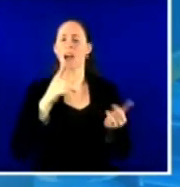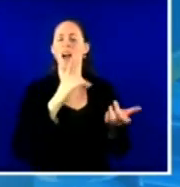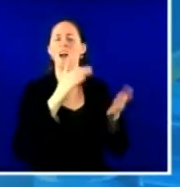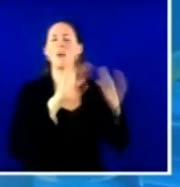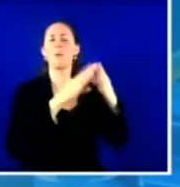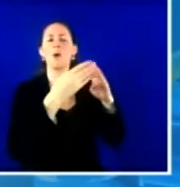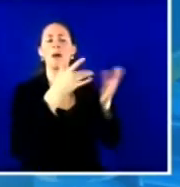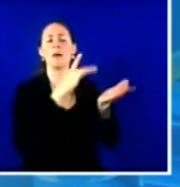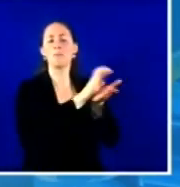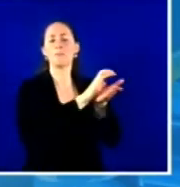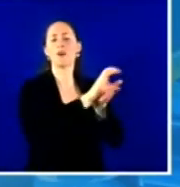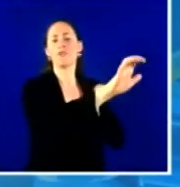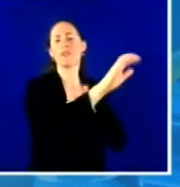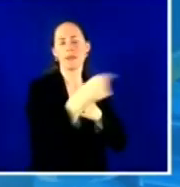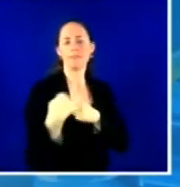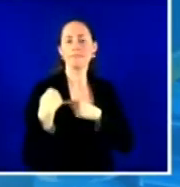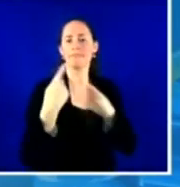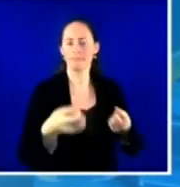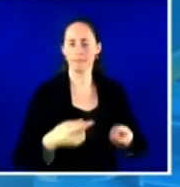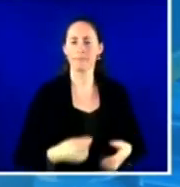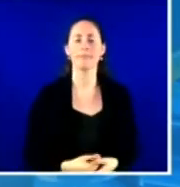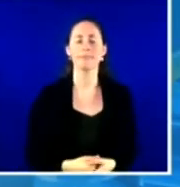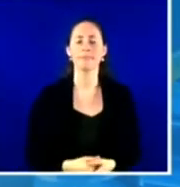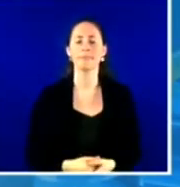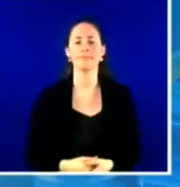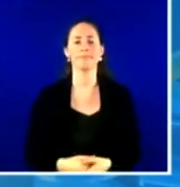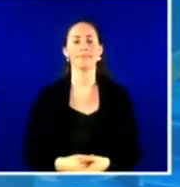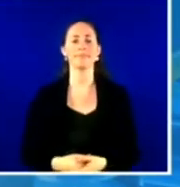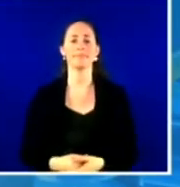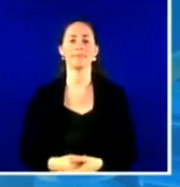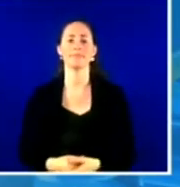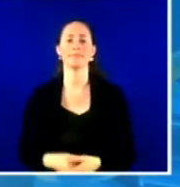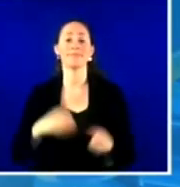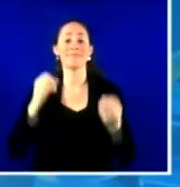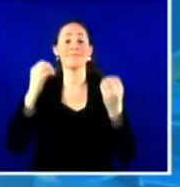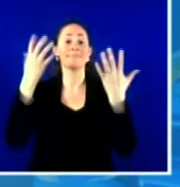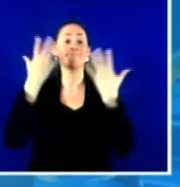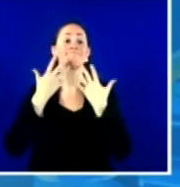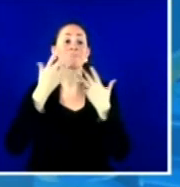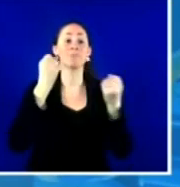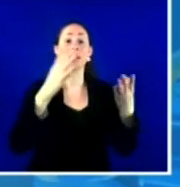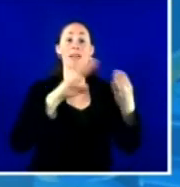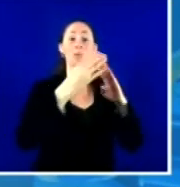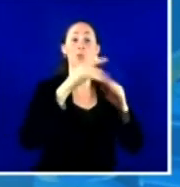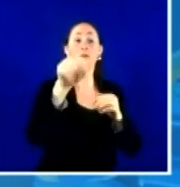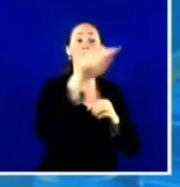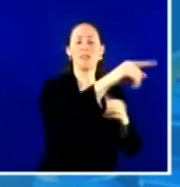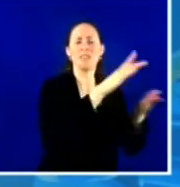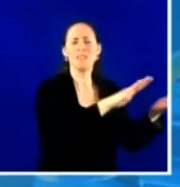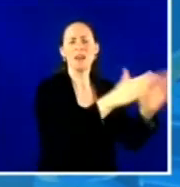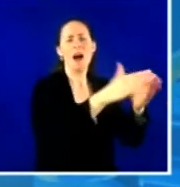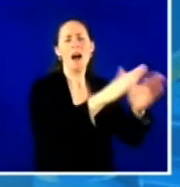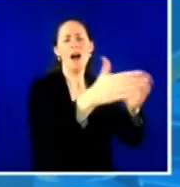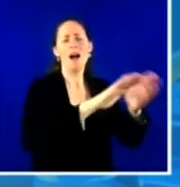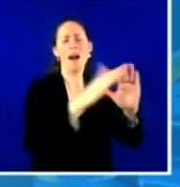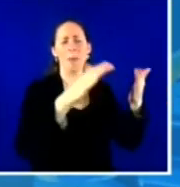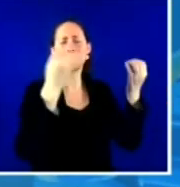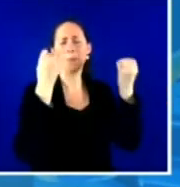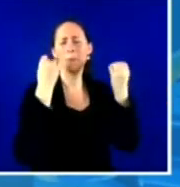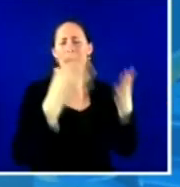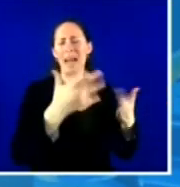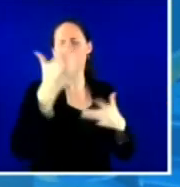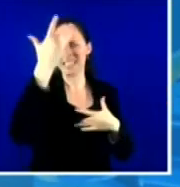tragically in death and loss of life, yet underrepresented when it comes time to benefit from scientific